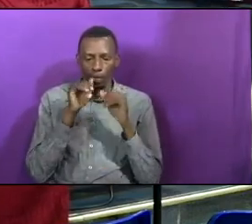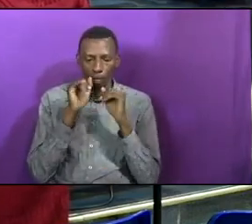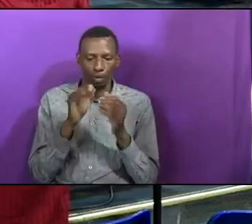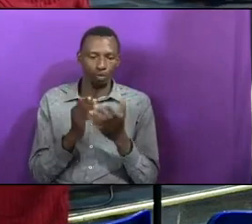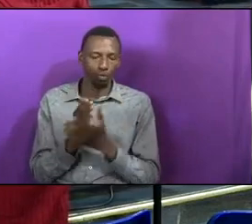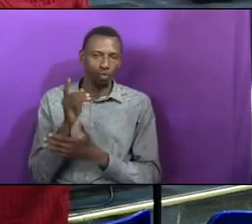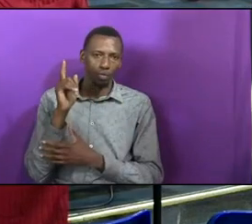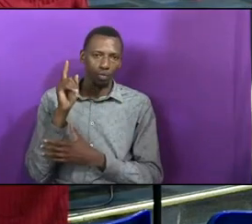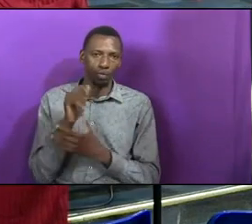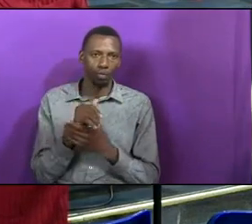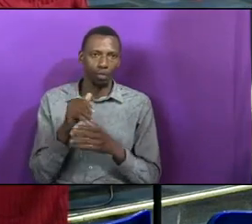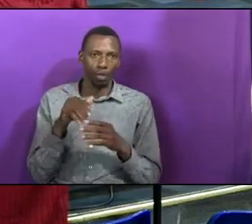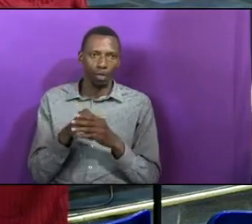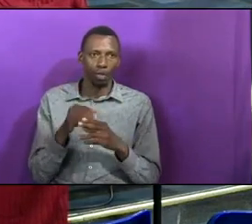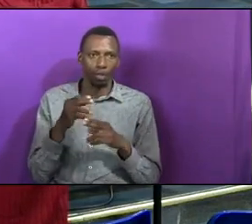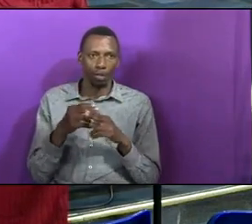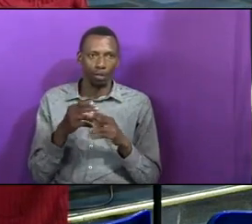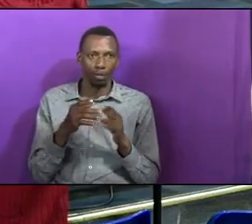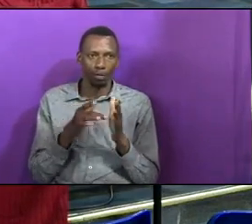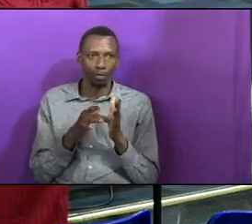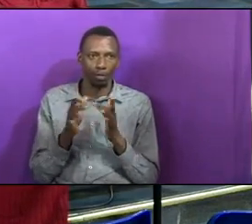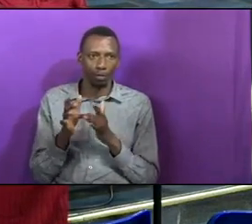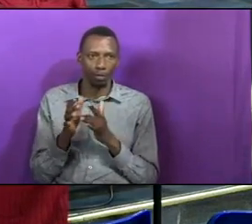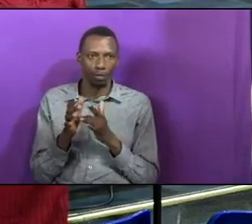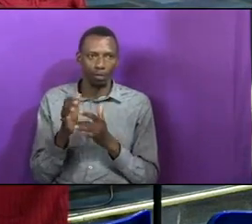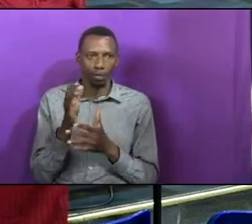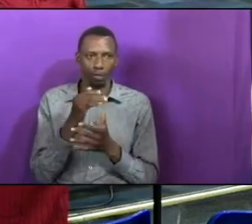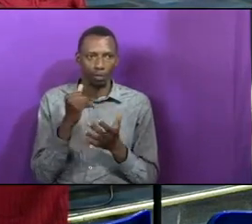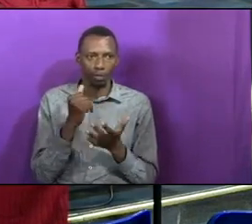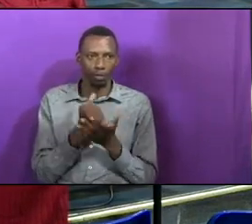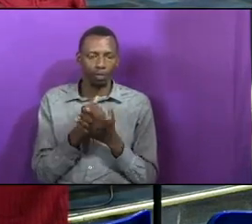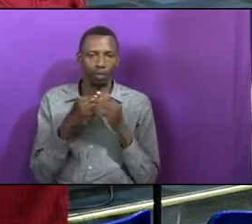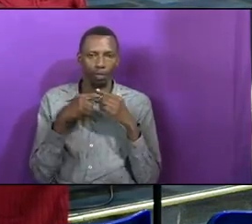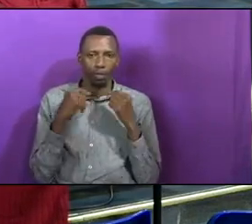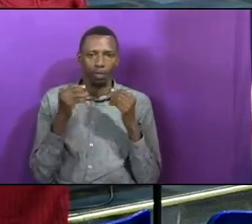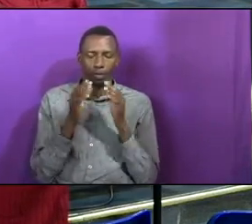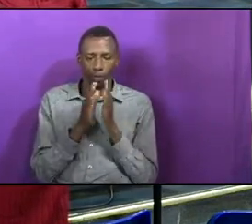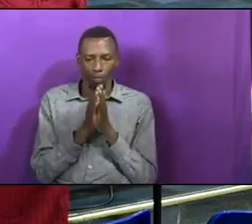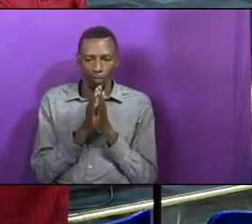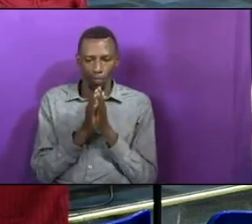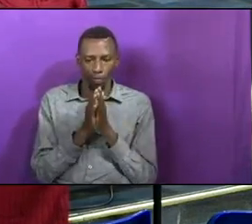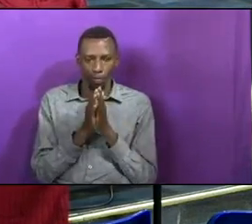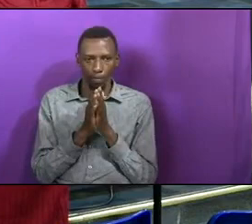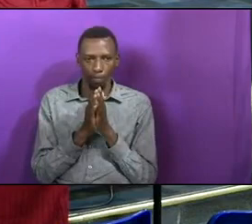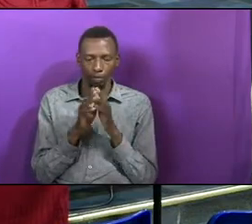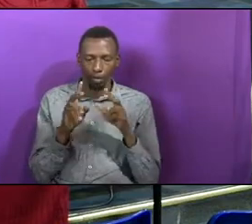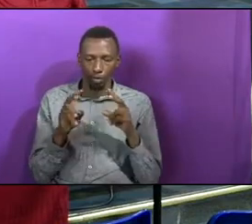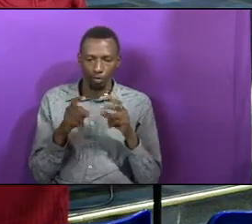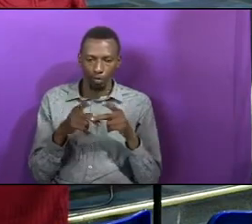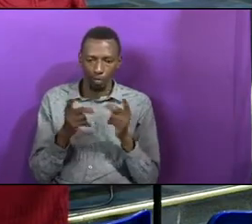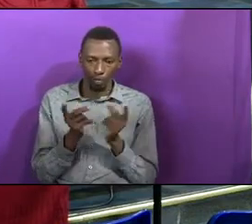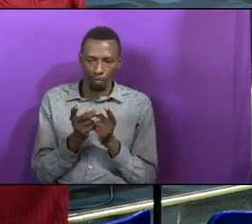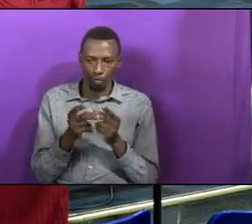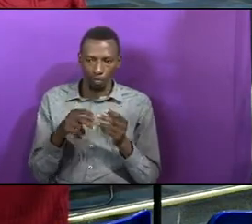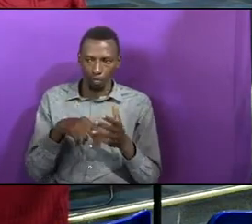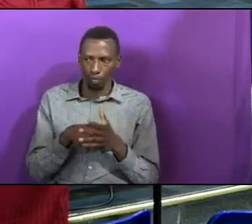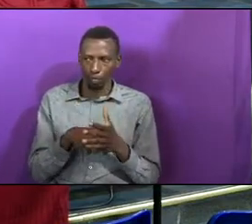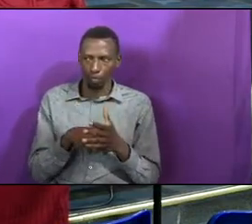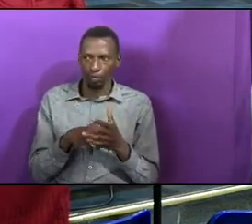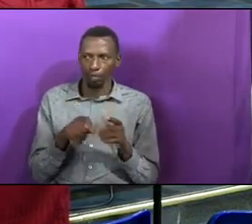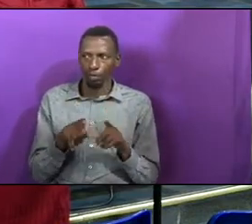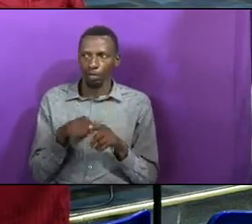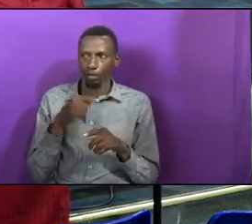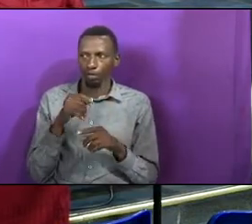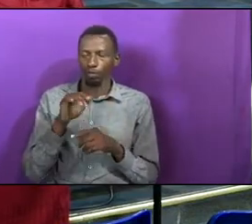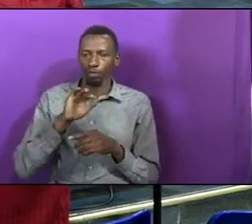him. in Jesus' name. Amen. Pastor, we'll pray for us. Find a place to kneel down. Even those who are